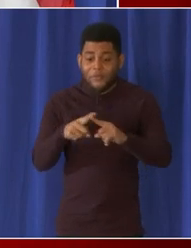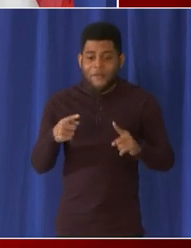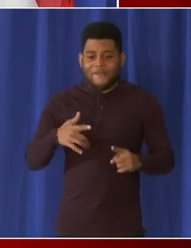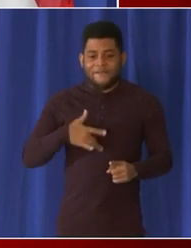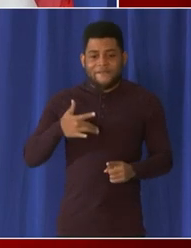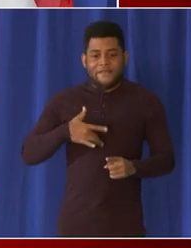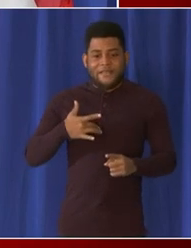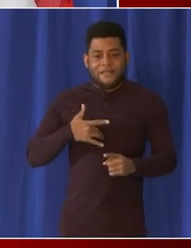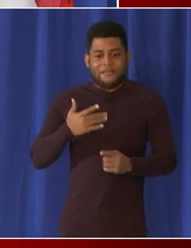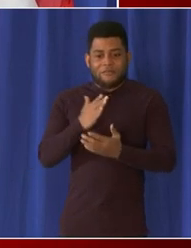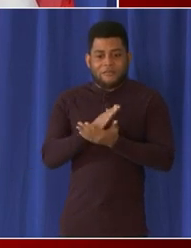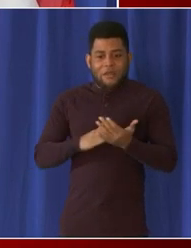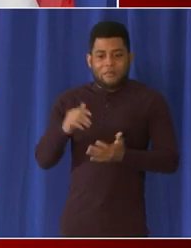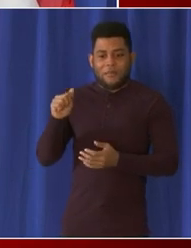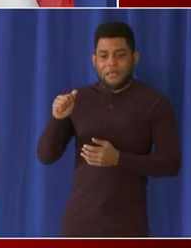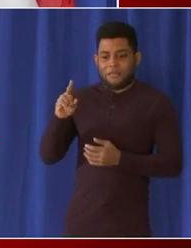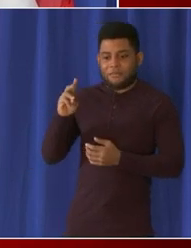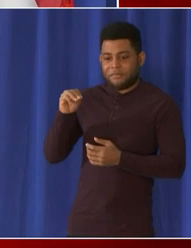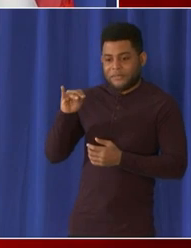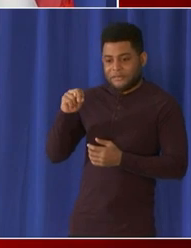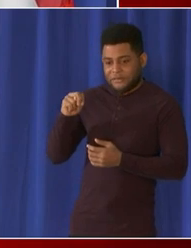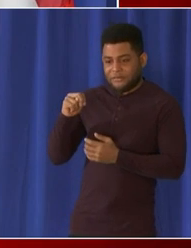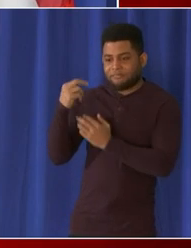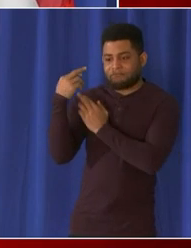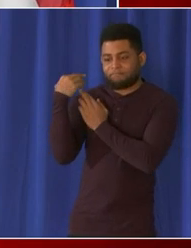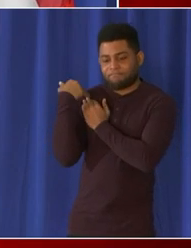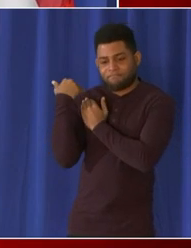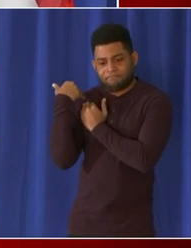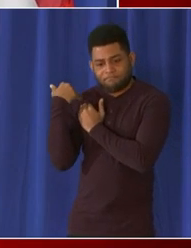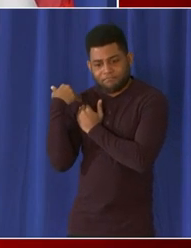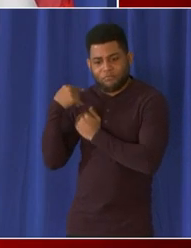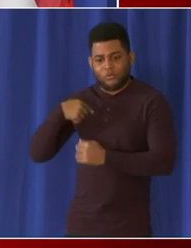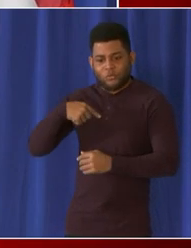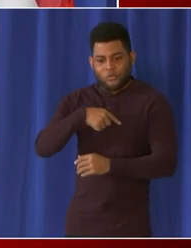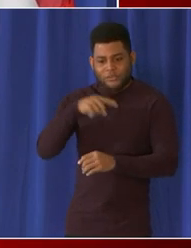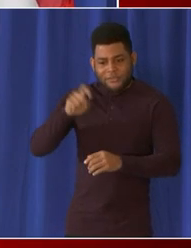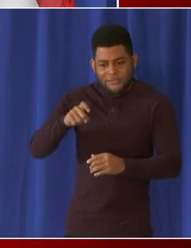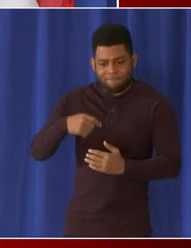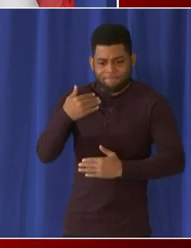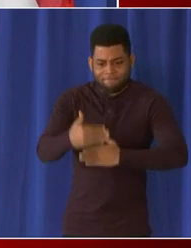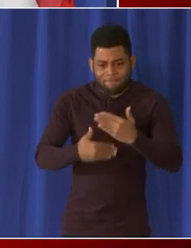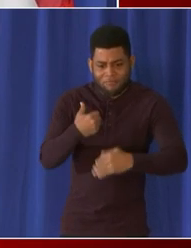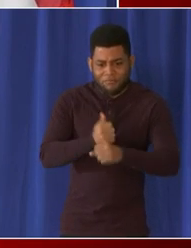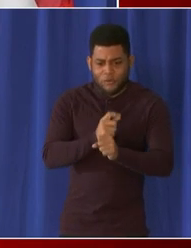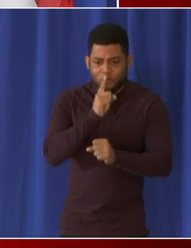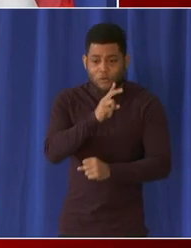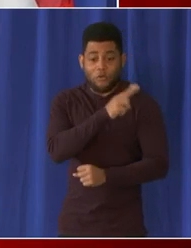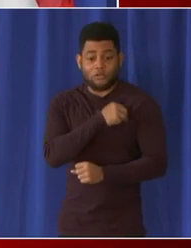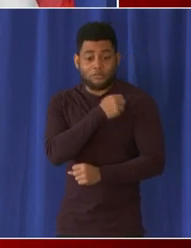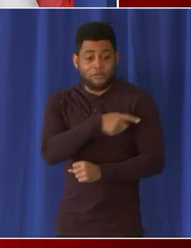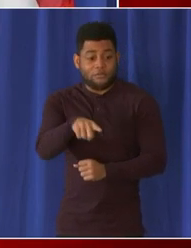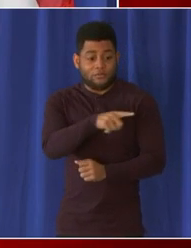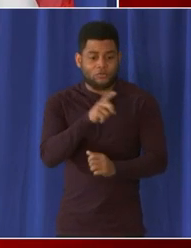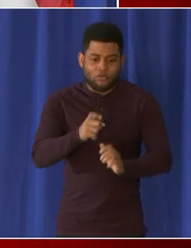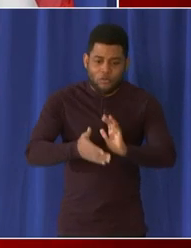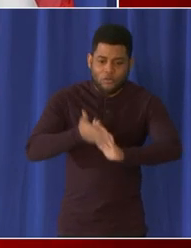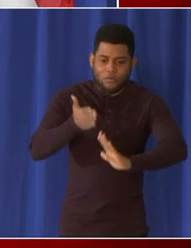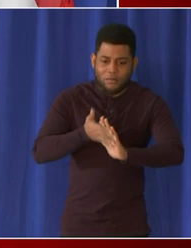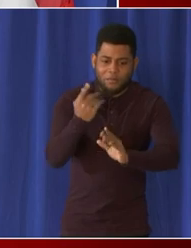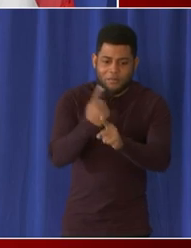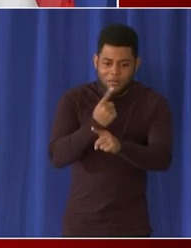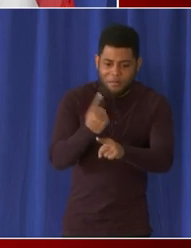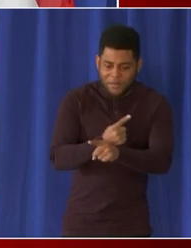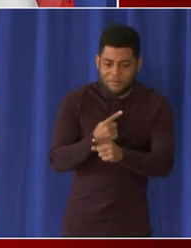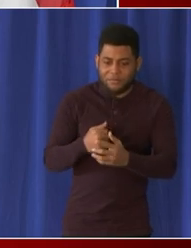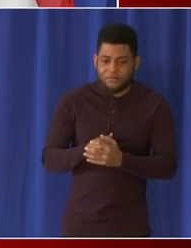things that we have to do to make sure that hospitals can operate nimbly but that's um we're